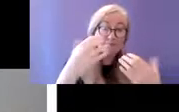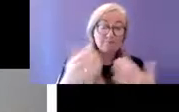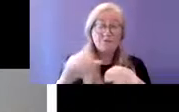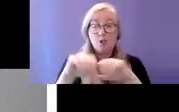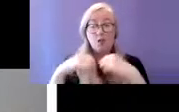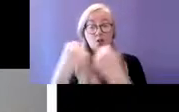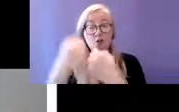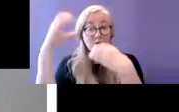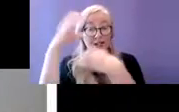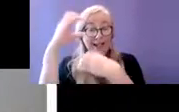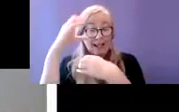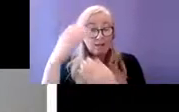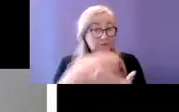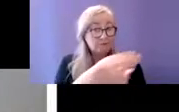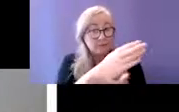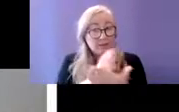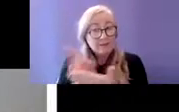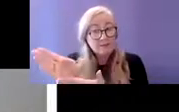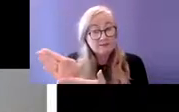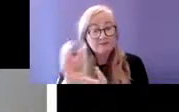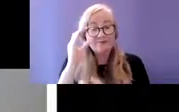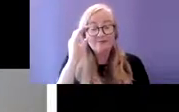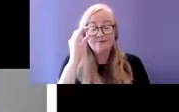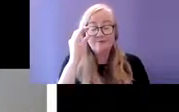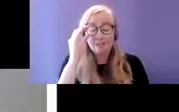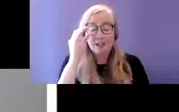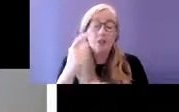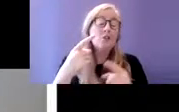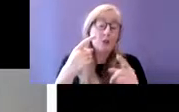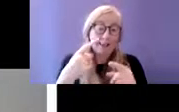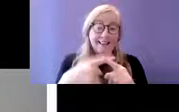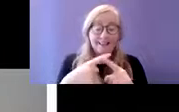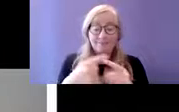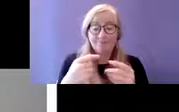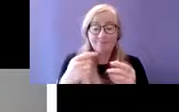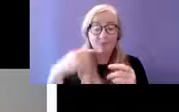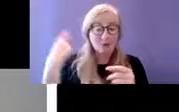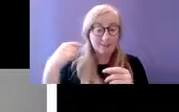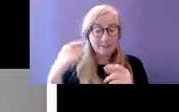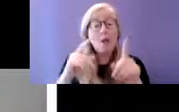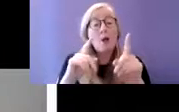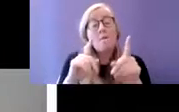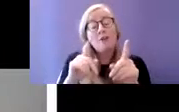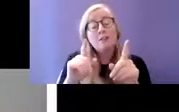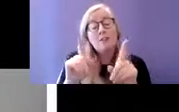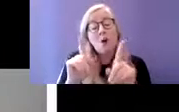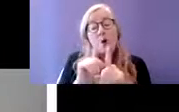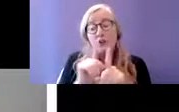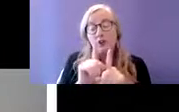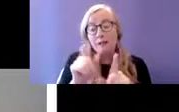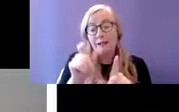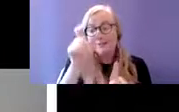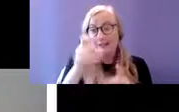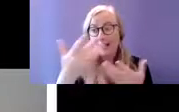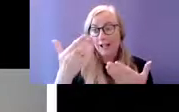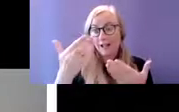agencies that may have responsibility for placing clients in homeless services that would be